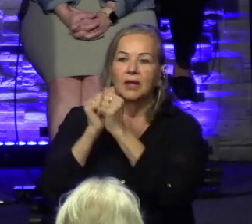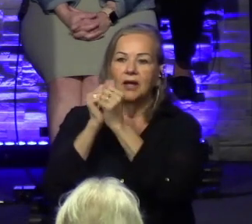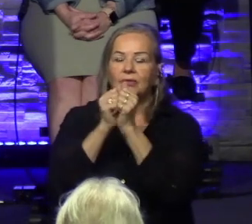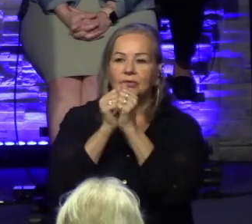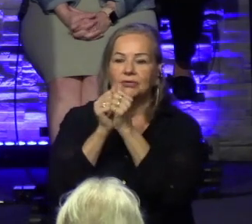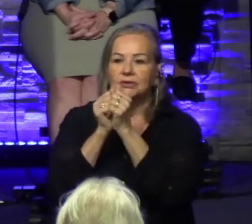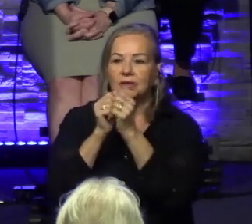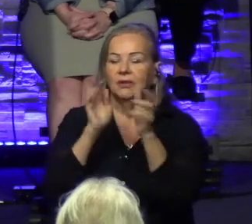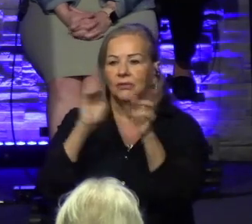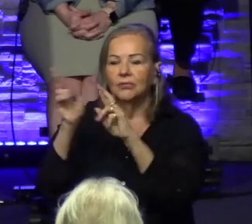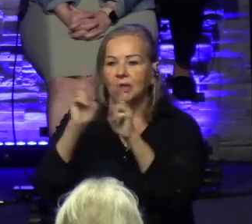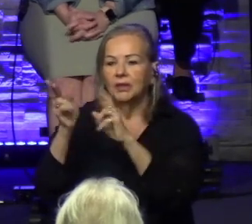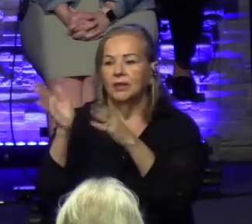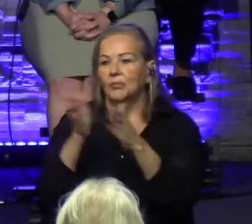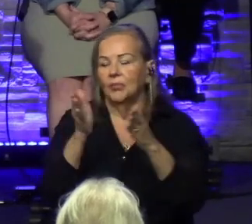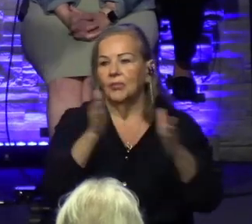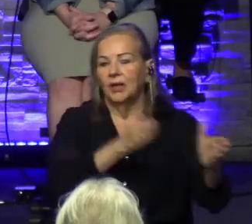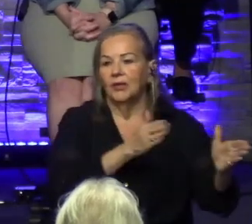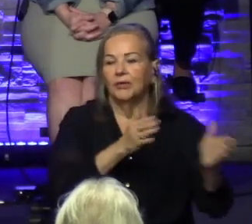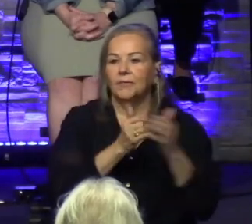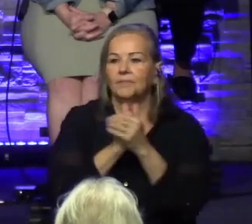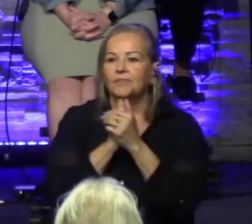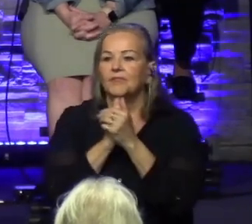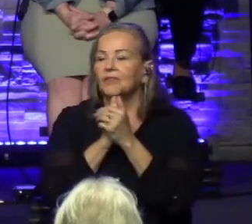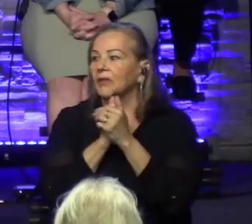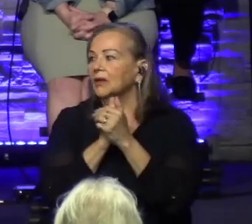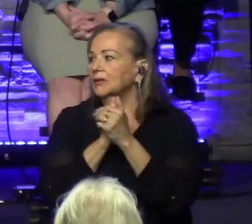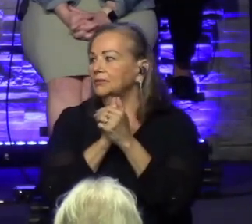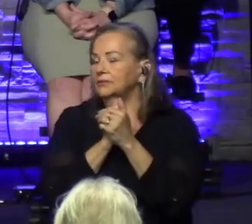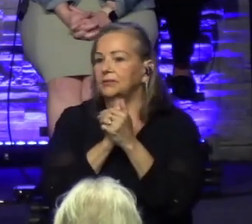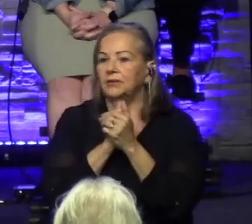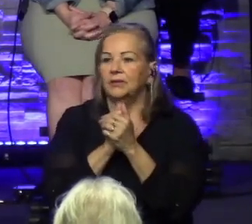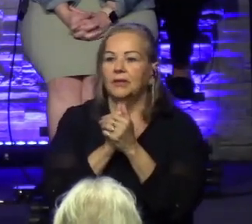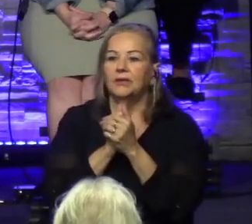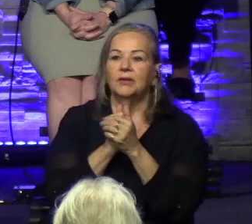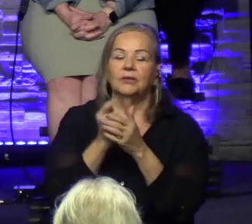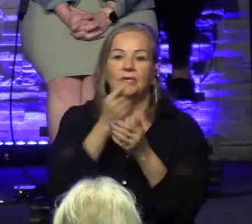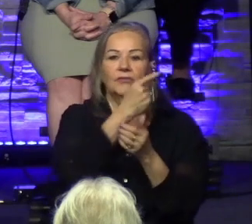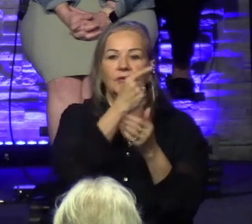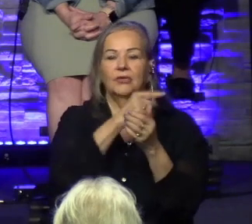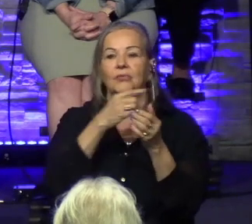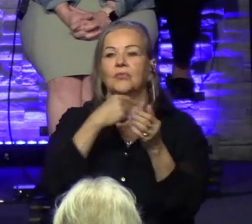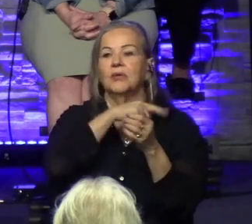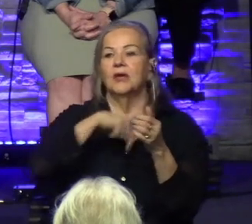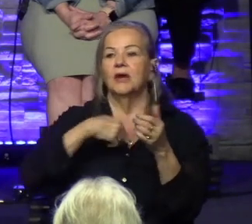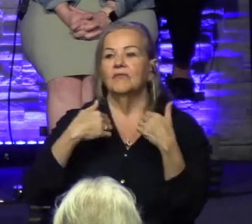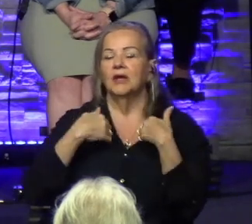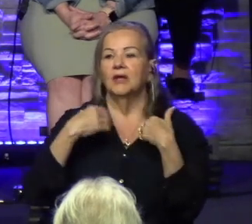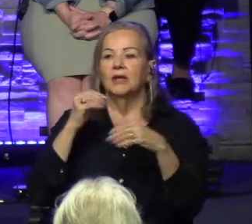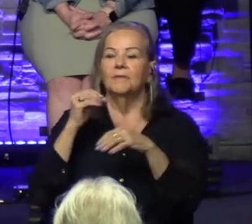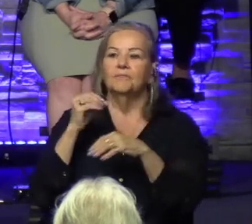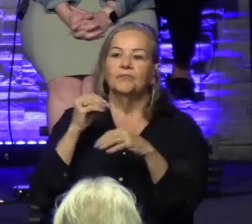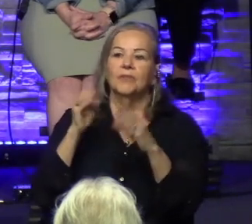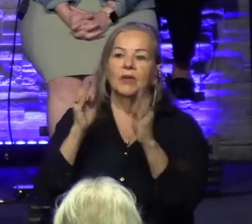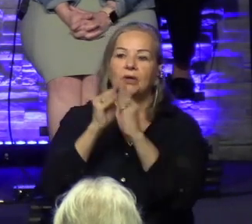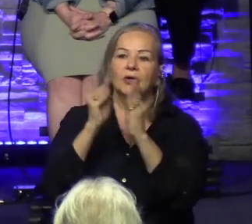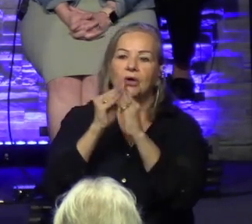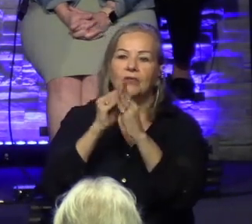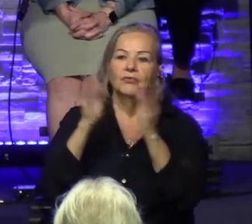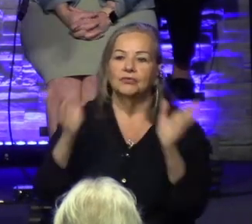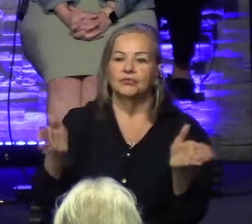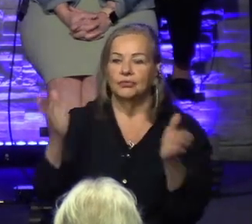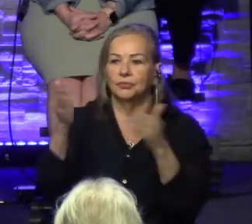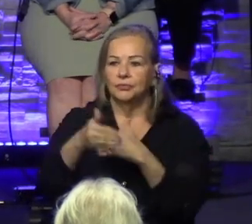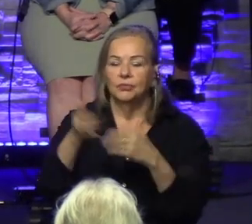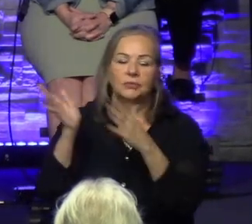get ready and prepare. On this side of the room, we have a conference room where the leadership team meets. And there's a big calendar on the wall